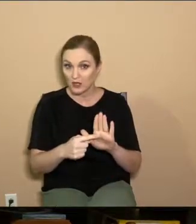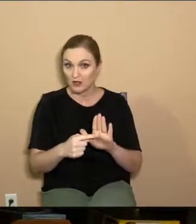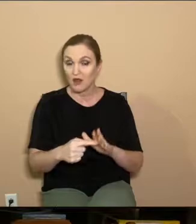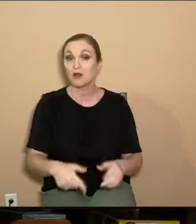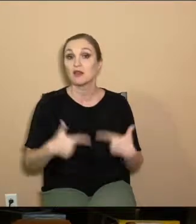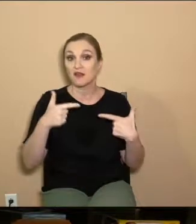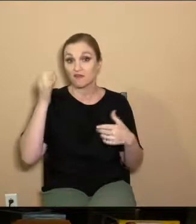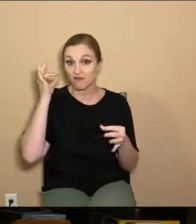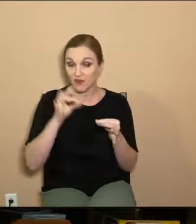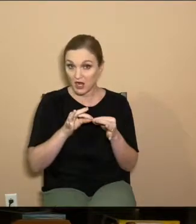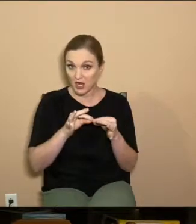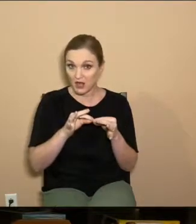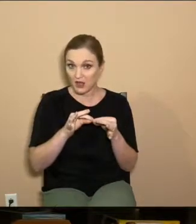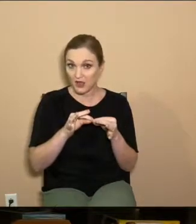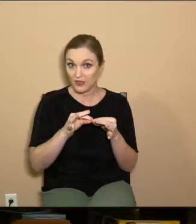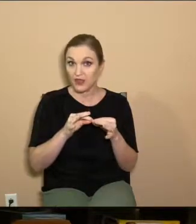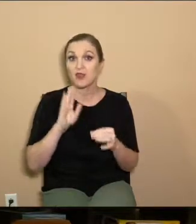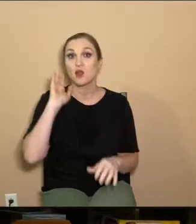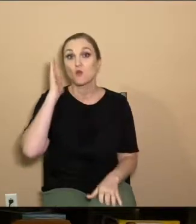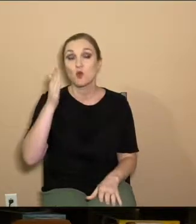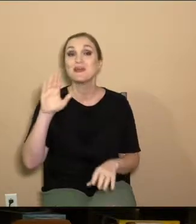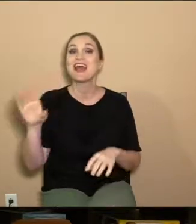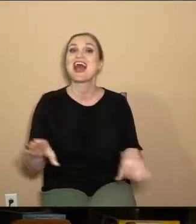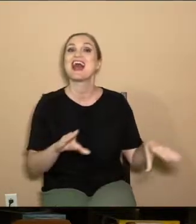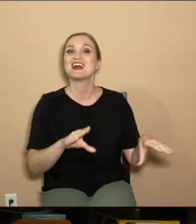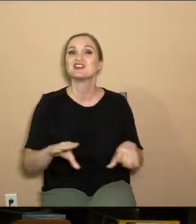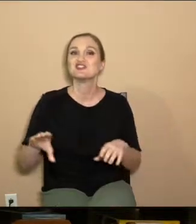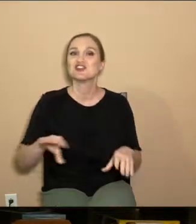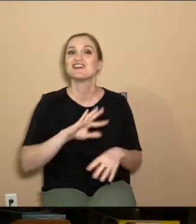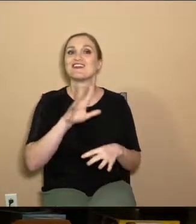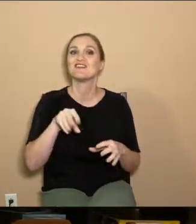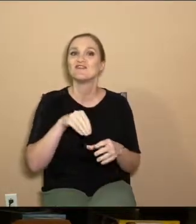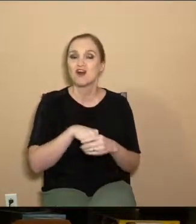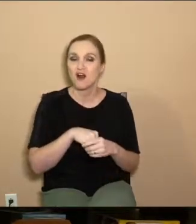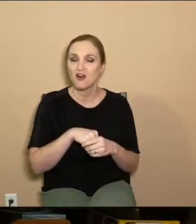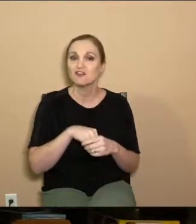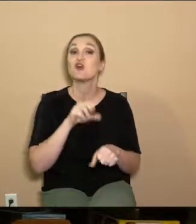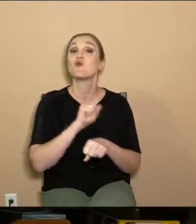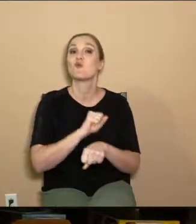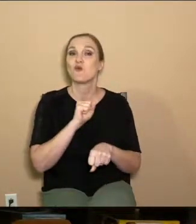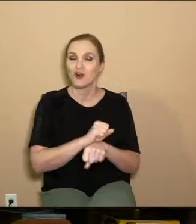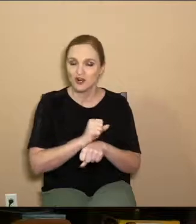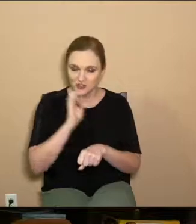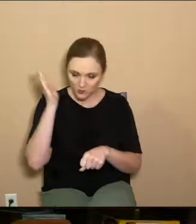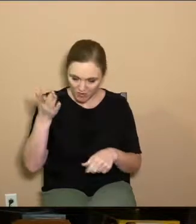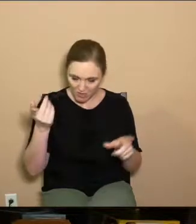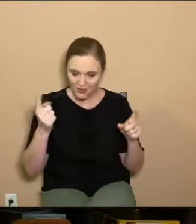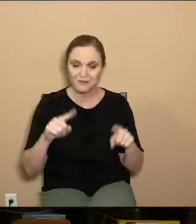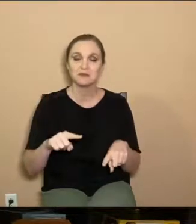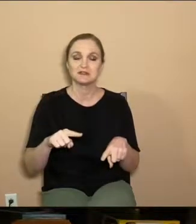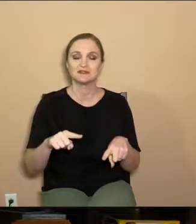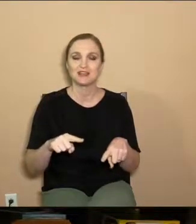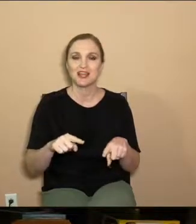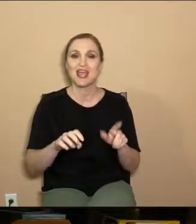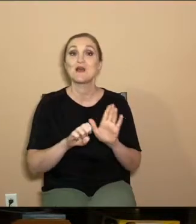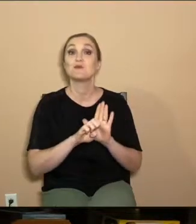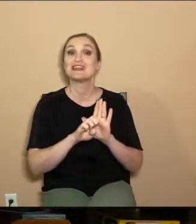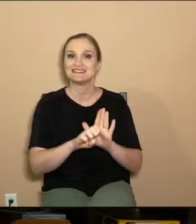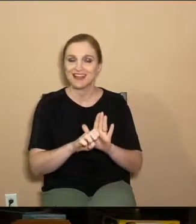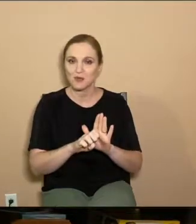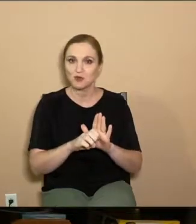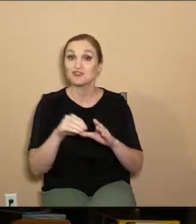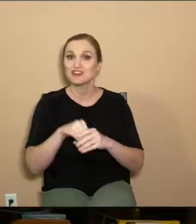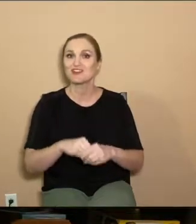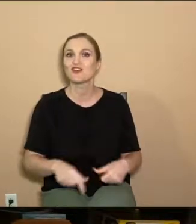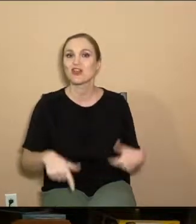faith practically, there's going to be action involved. There's going to be works involved. There's going to be evidence in